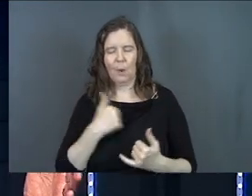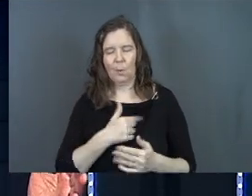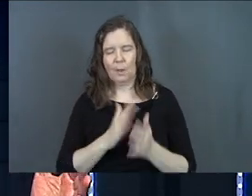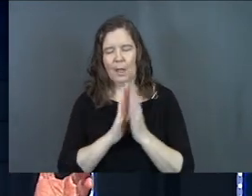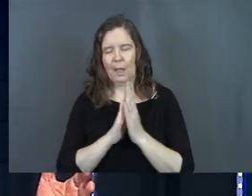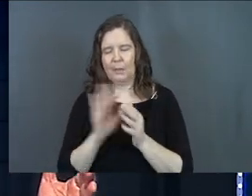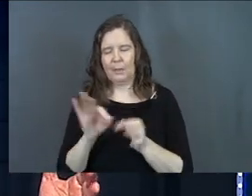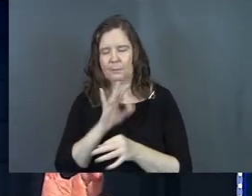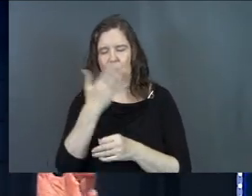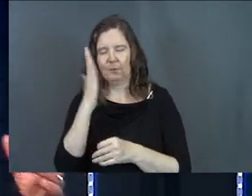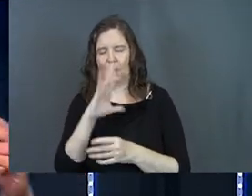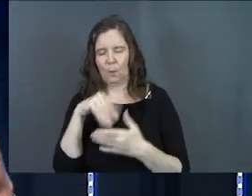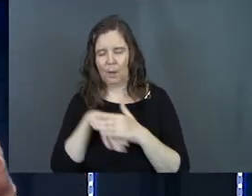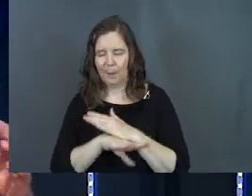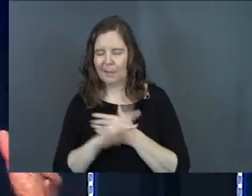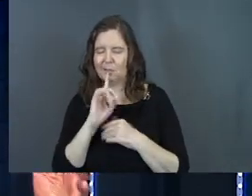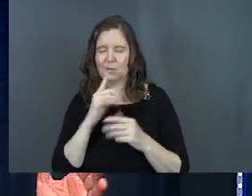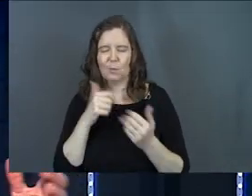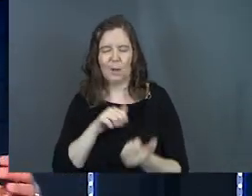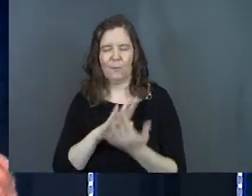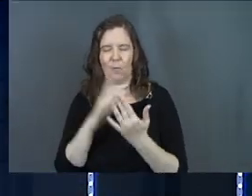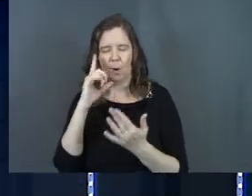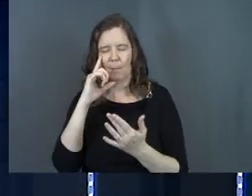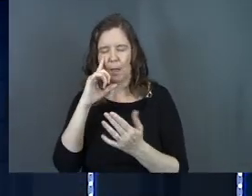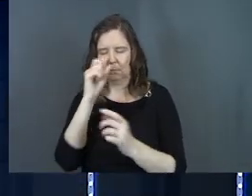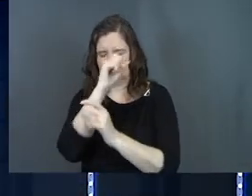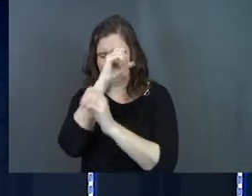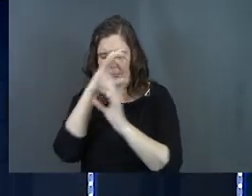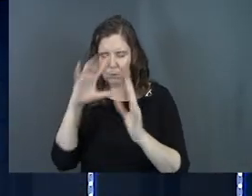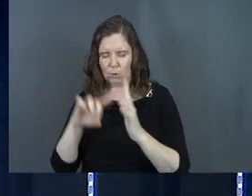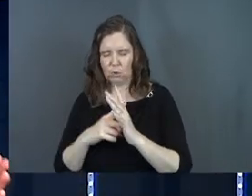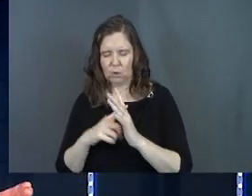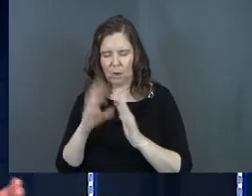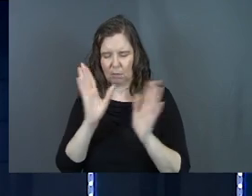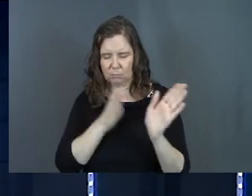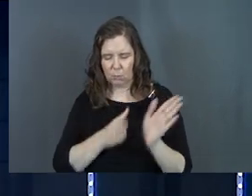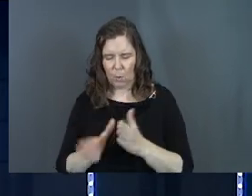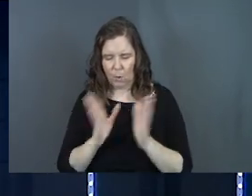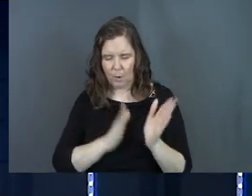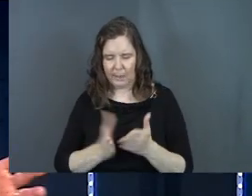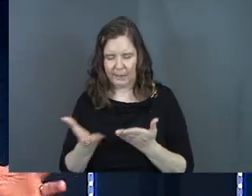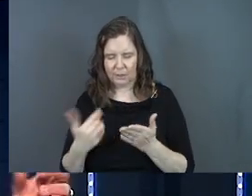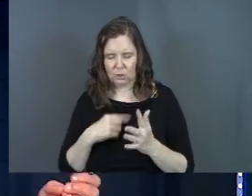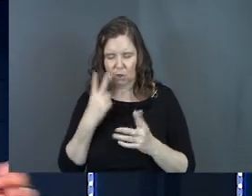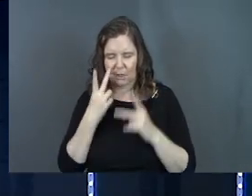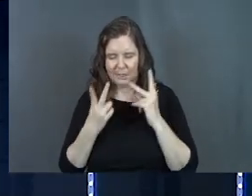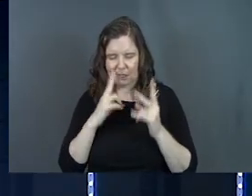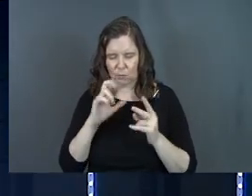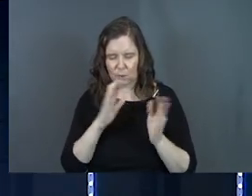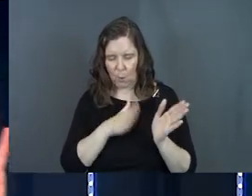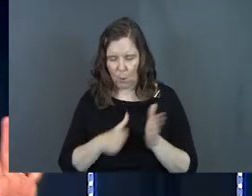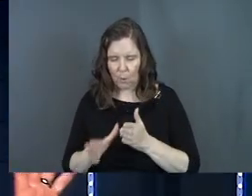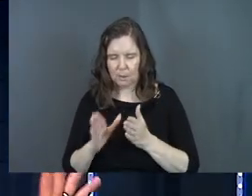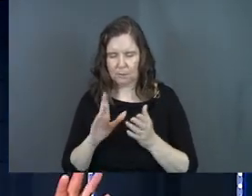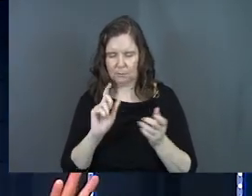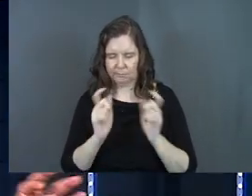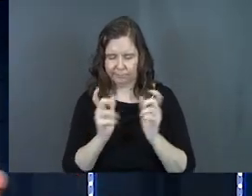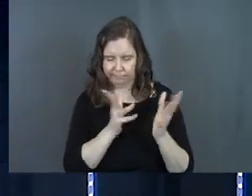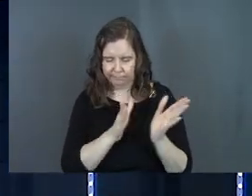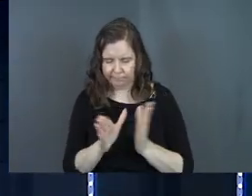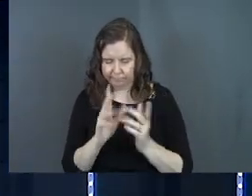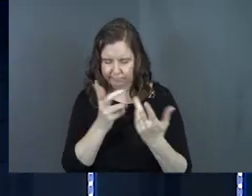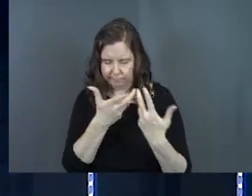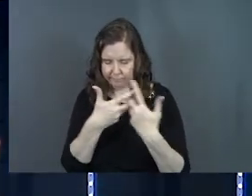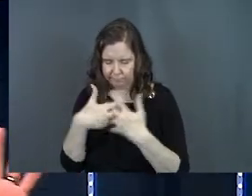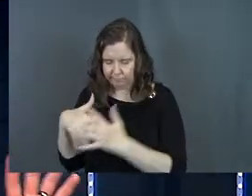And we ask that the spirit of God would come in. And just right before our mind's eye, we just start reordering things. We just start seeing it reordered. We'd start seeing it to